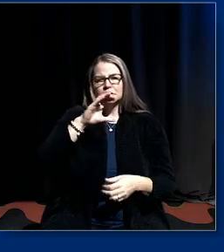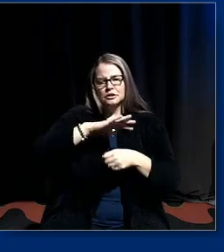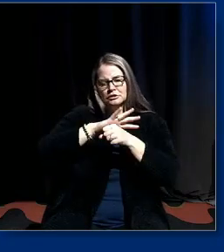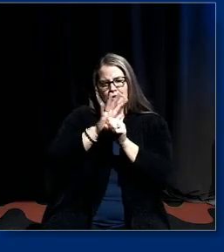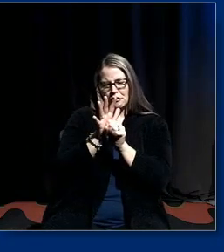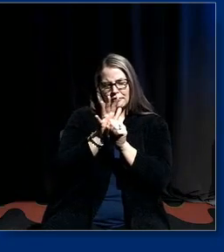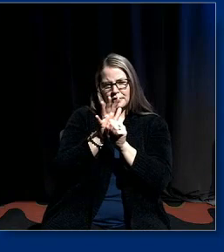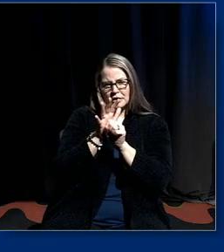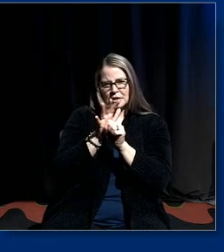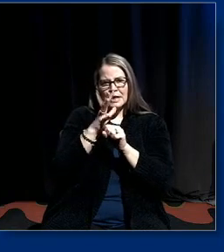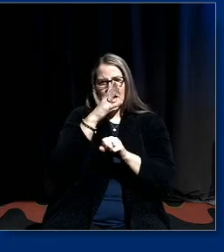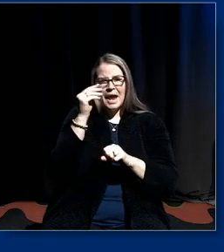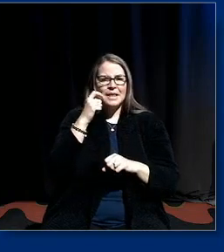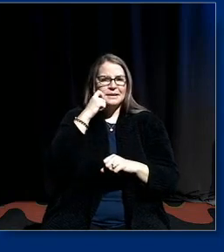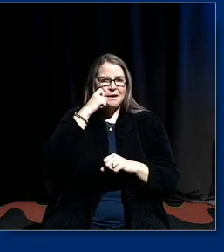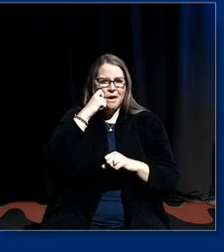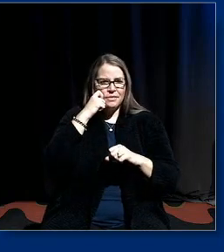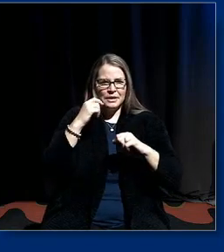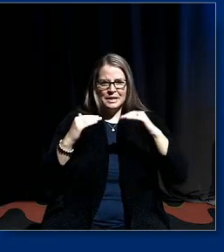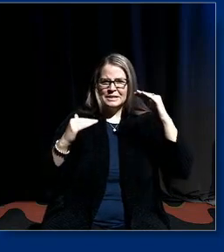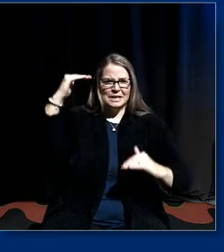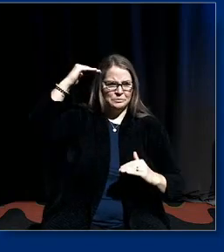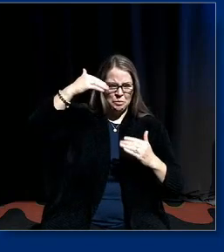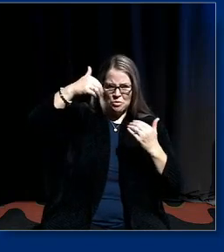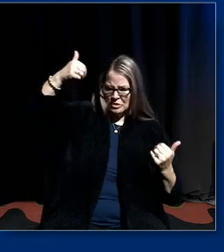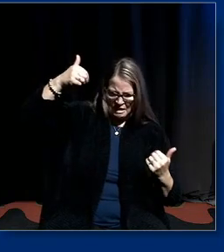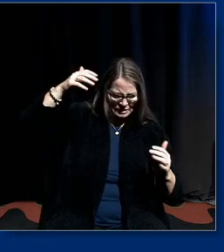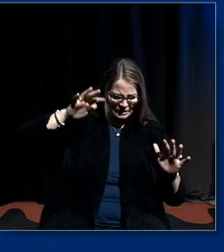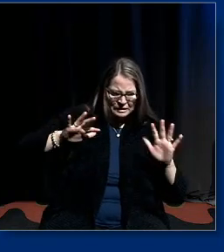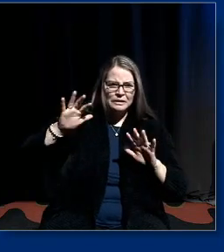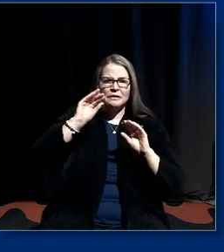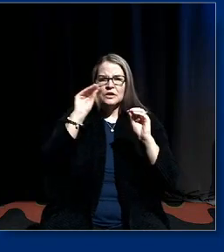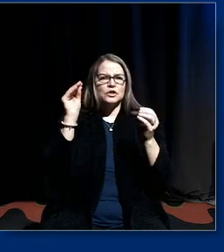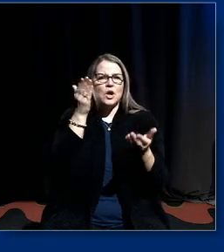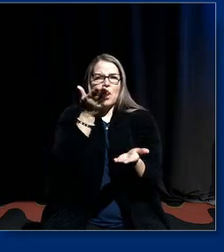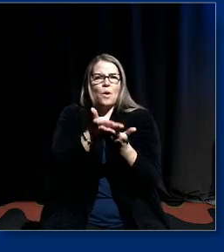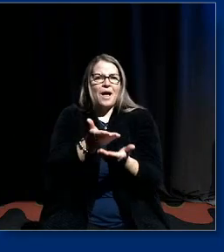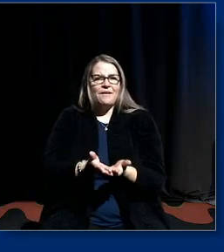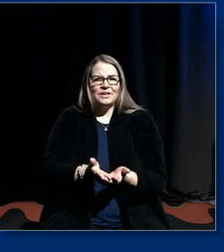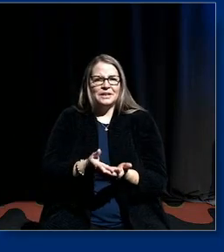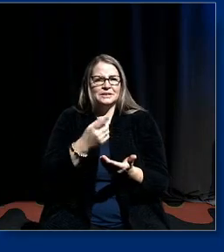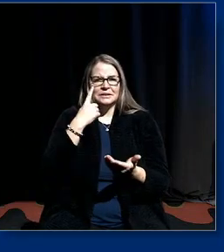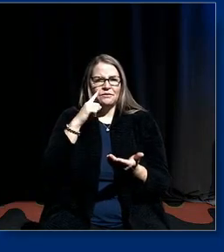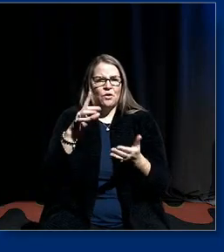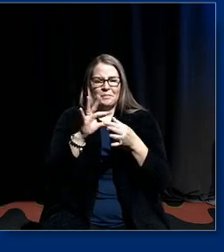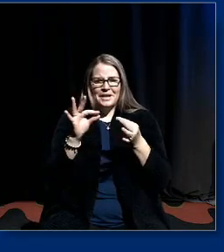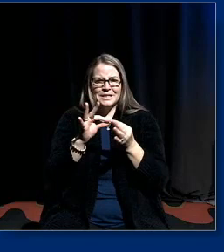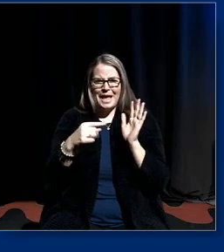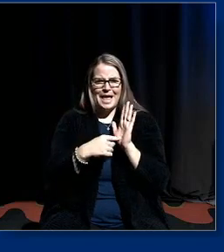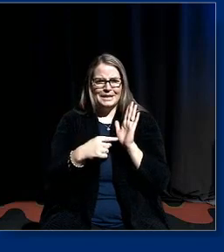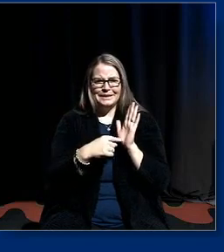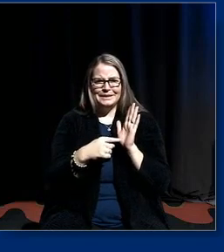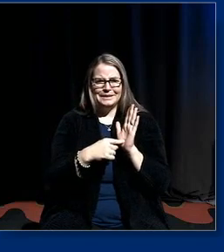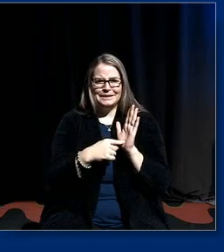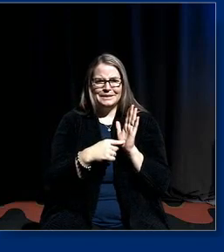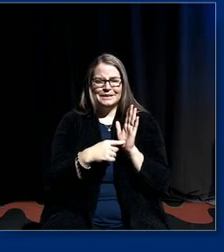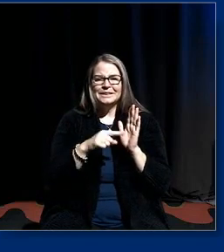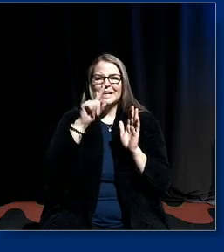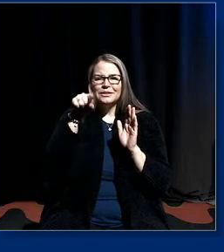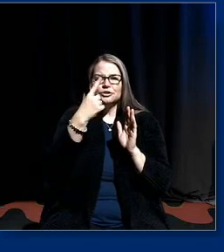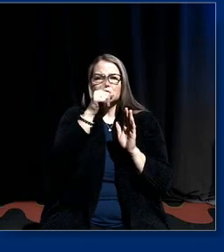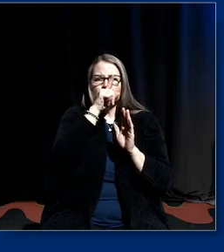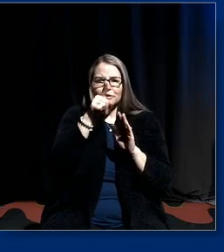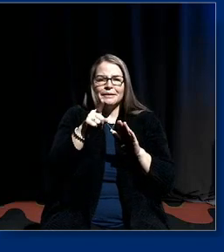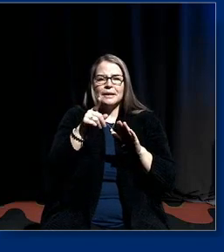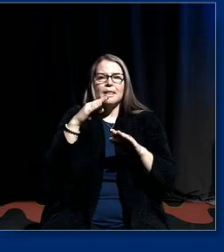19 and the ethnic disproportionalities i said there's no evidence for any of the things that are being said here it's just a tissue of lies